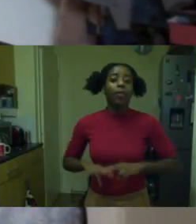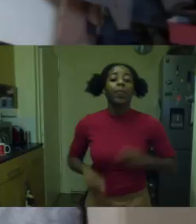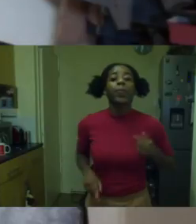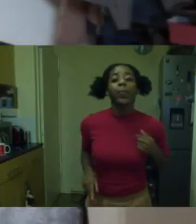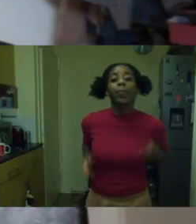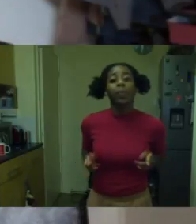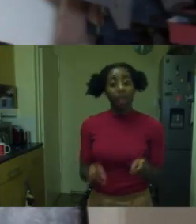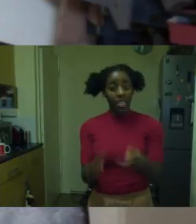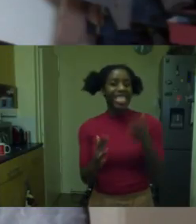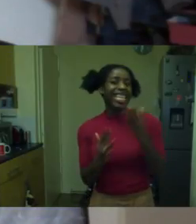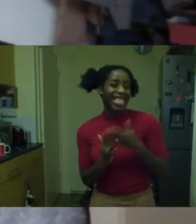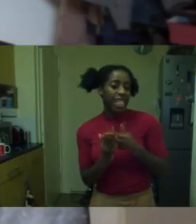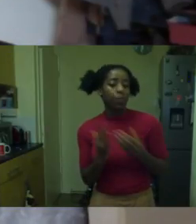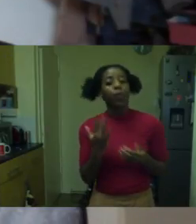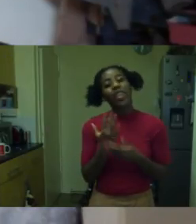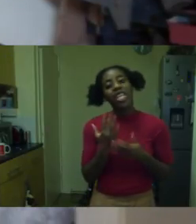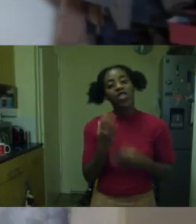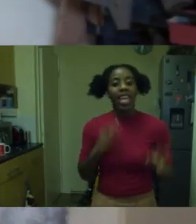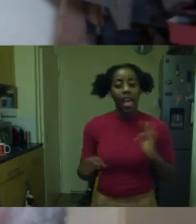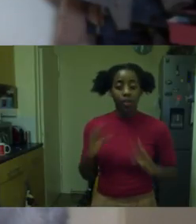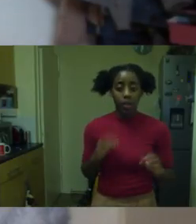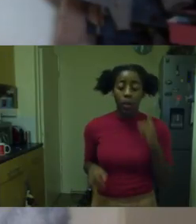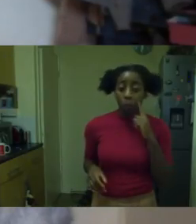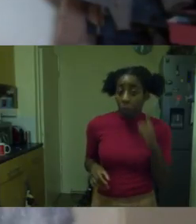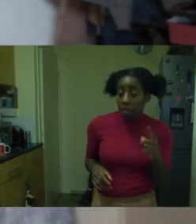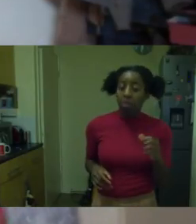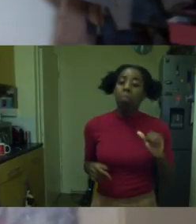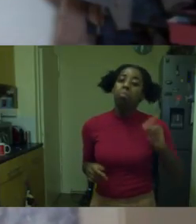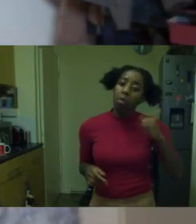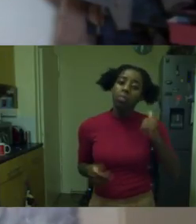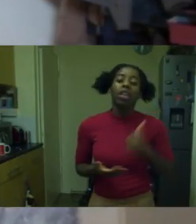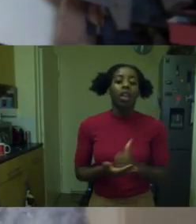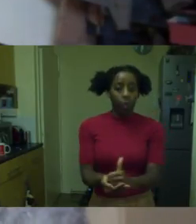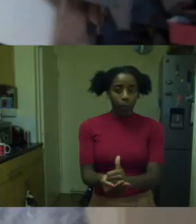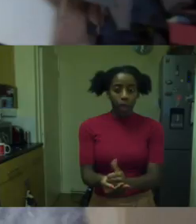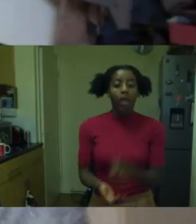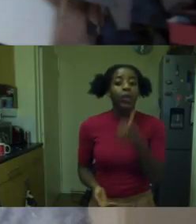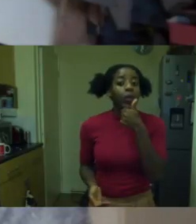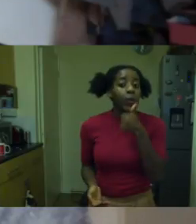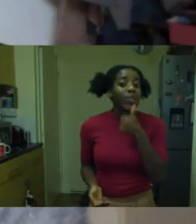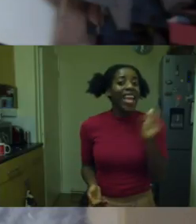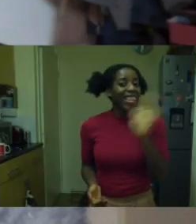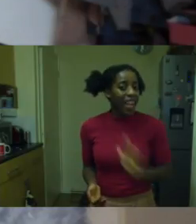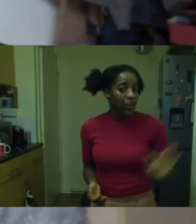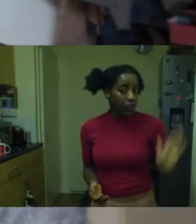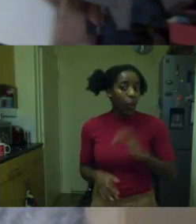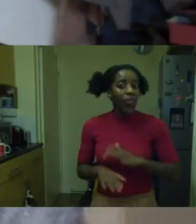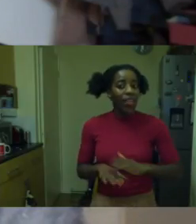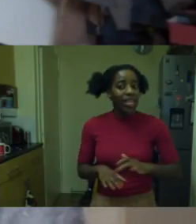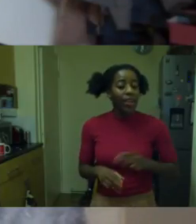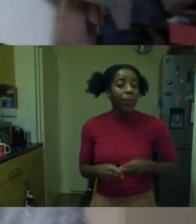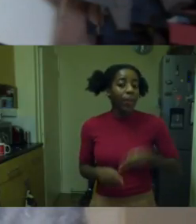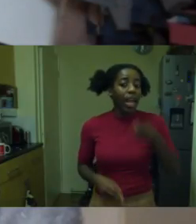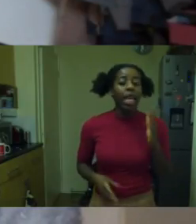some of these things are accessible for Asian actors as well but do try and see if it helps. Make use of the National Theatre Black